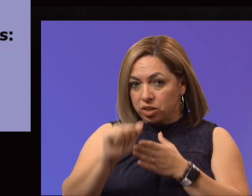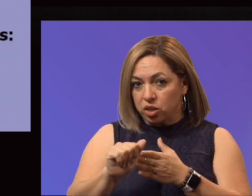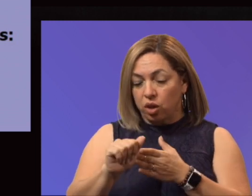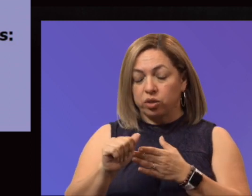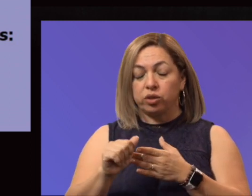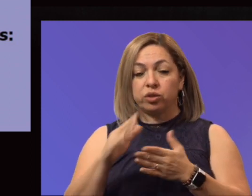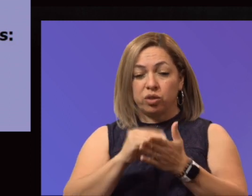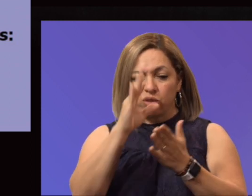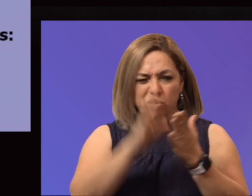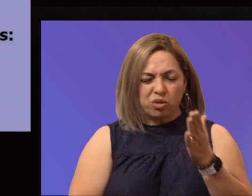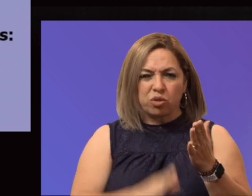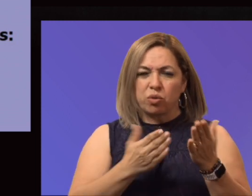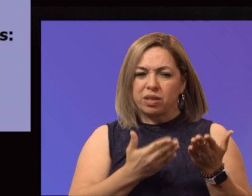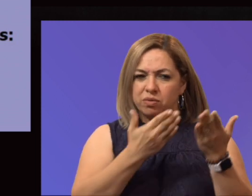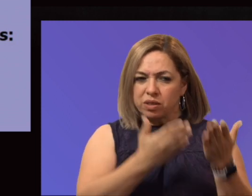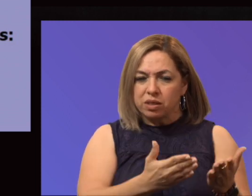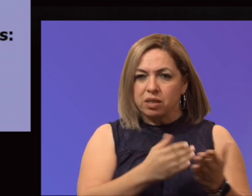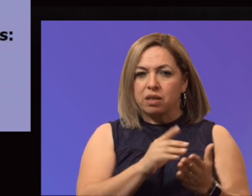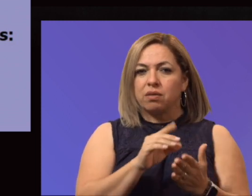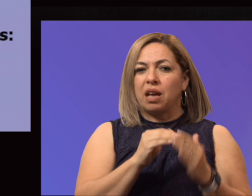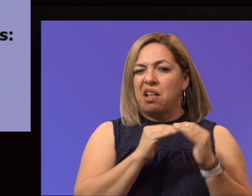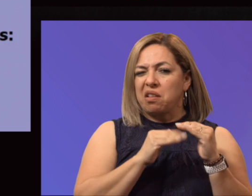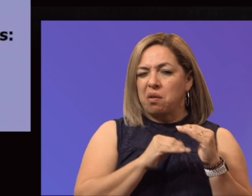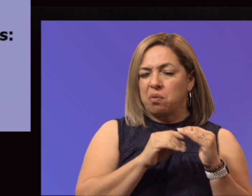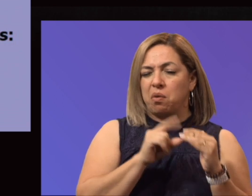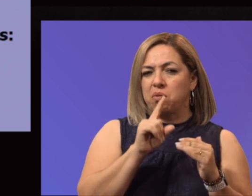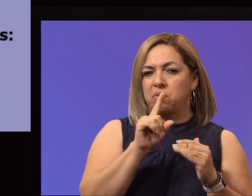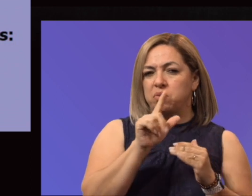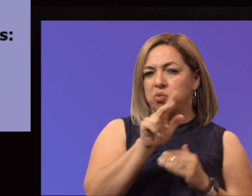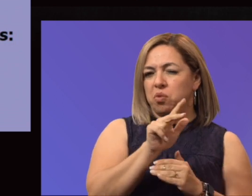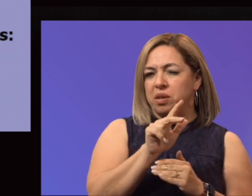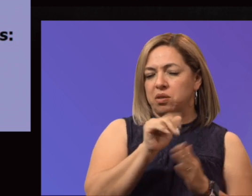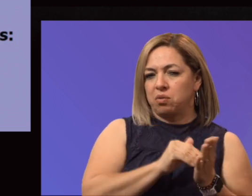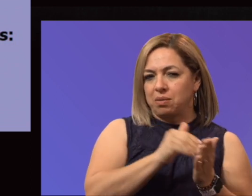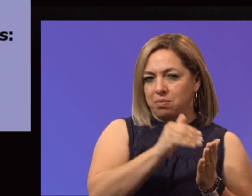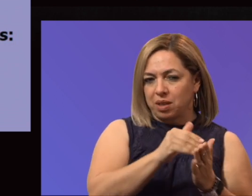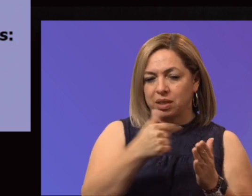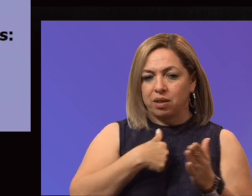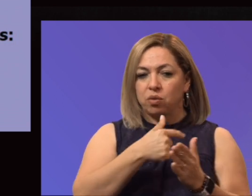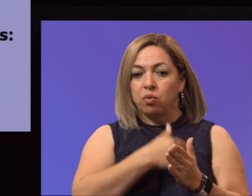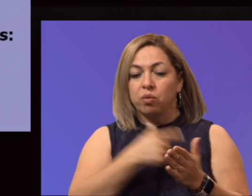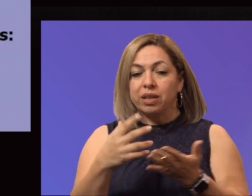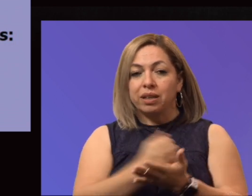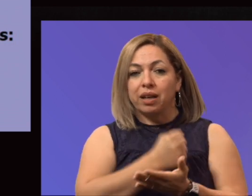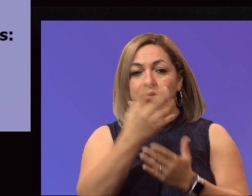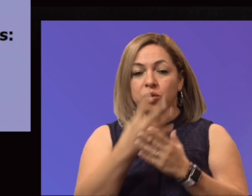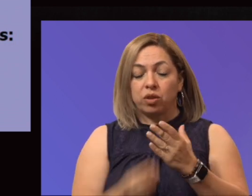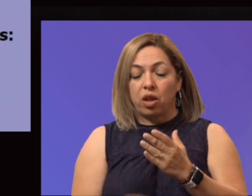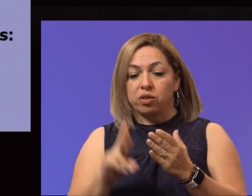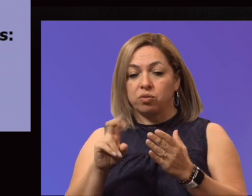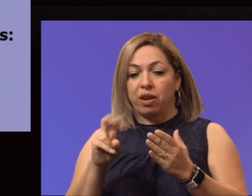just over $23 million. We've captured just short of $20 million in lost revenue, and then we've utilized $4